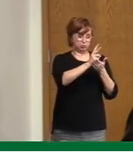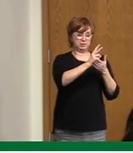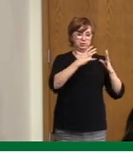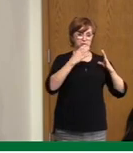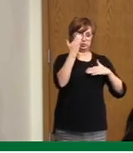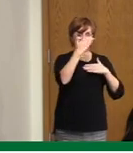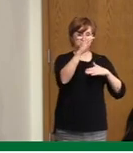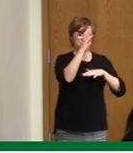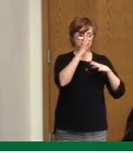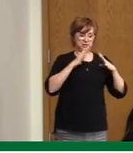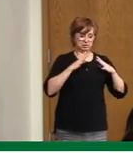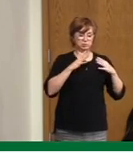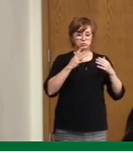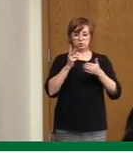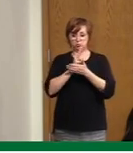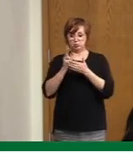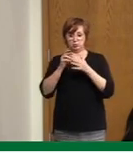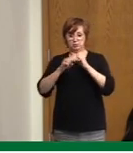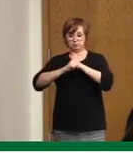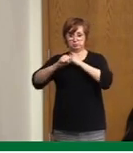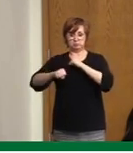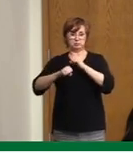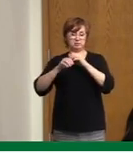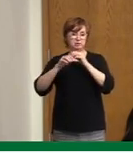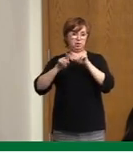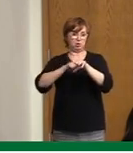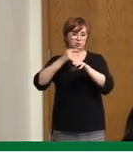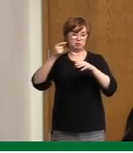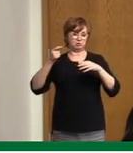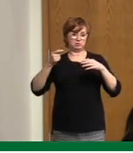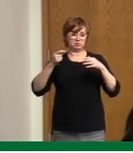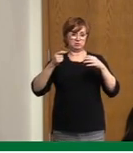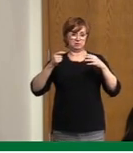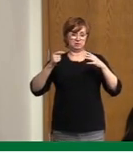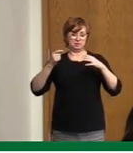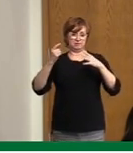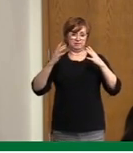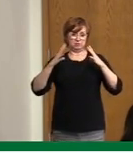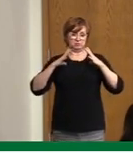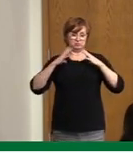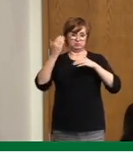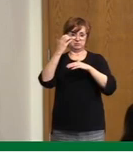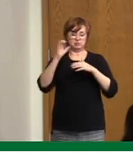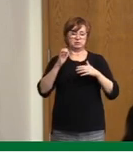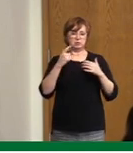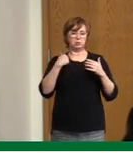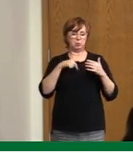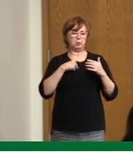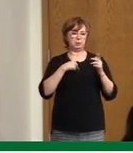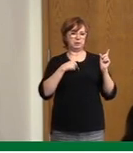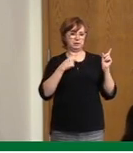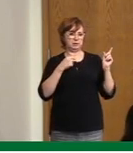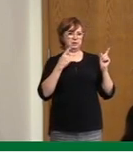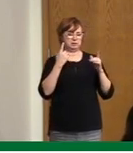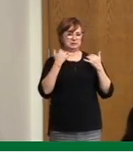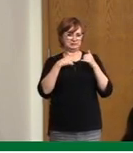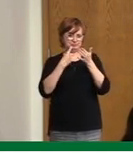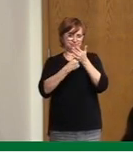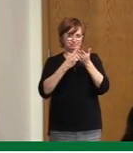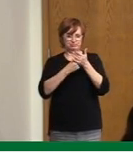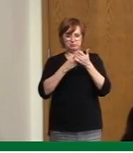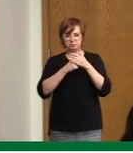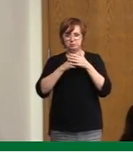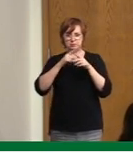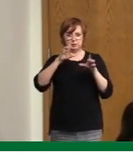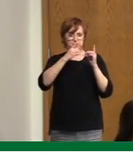or is that something that would be considered or no? Yeah. So, you know, again, this has been an active area of discussion with our colleagues and partners in